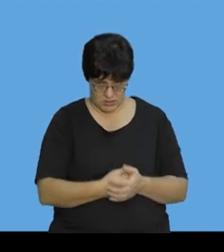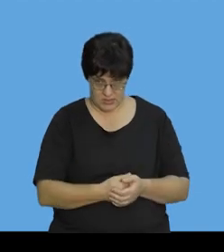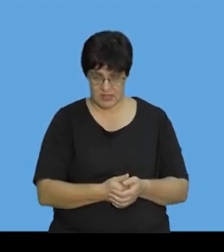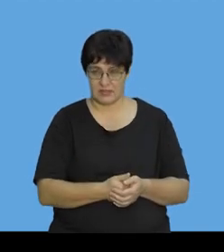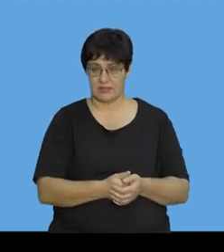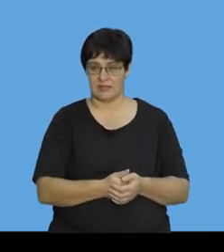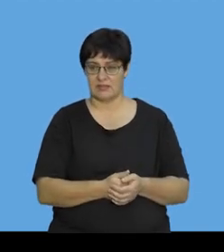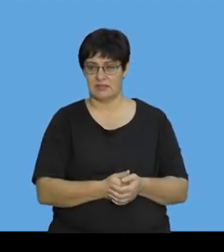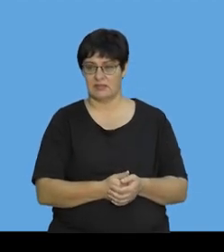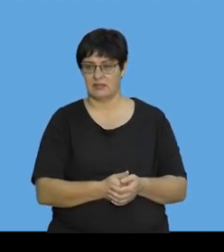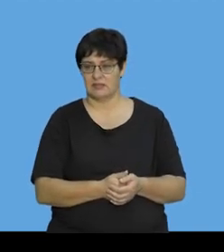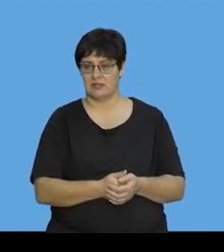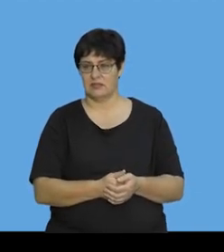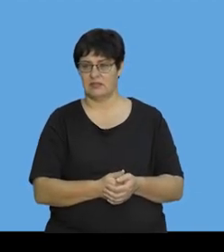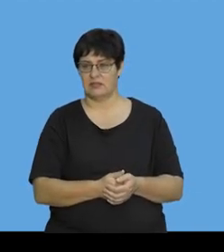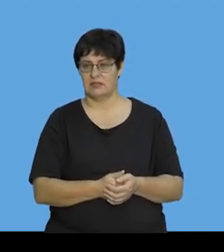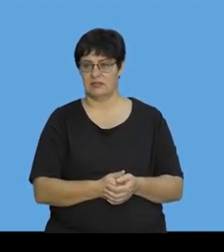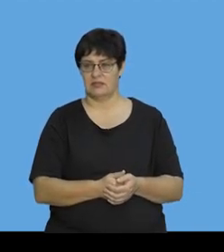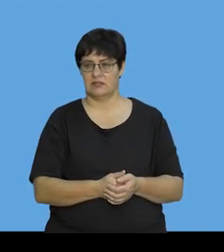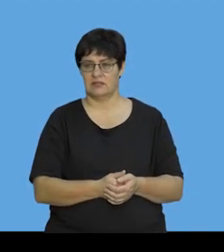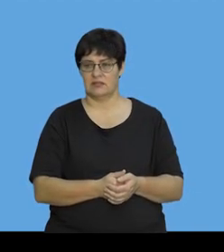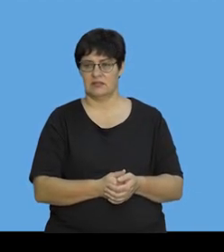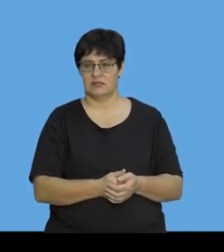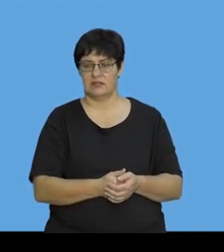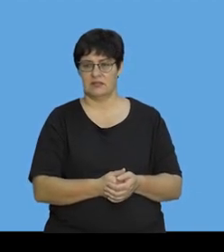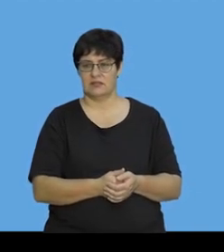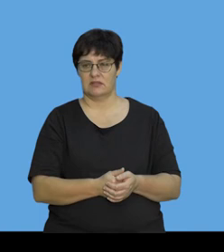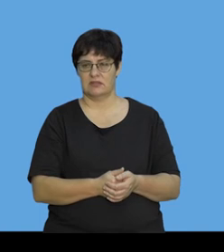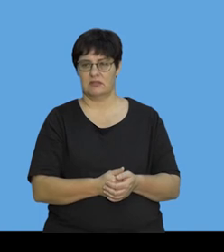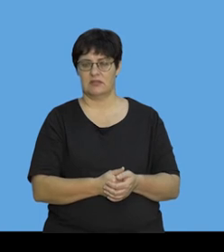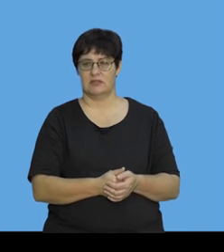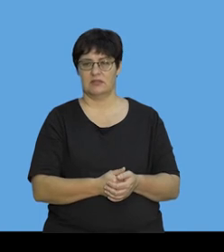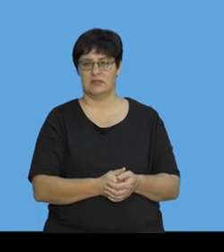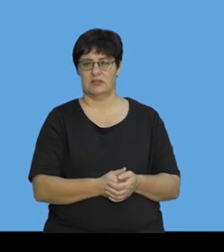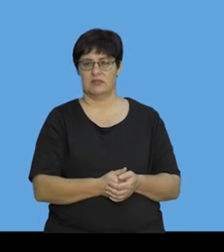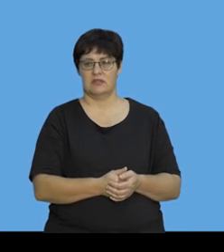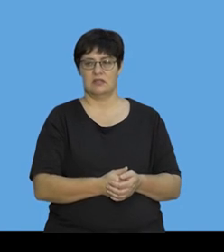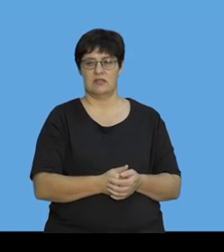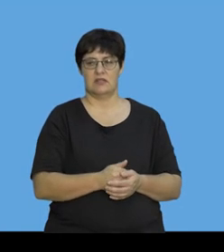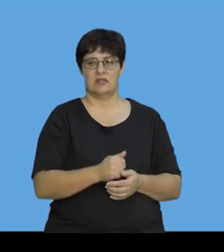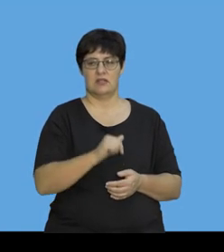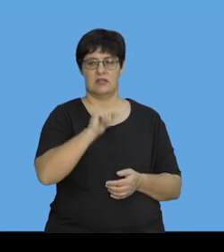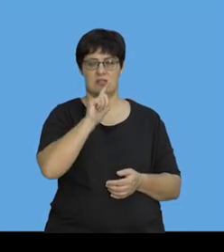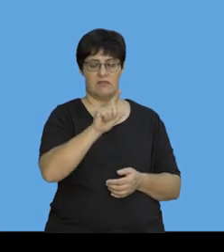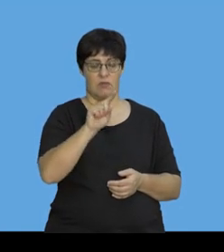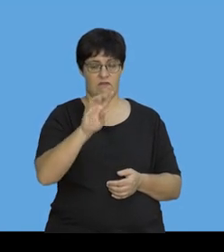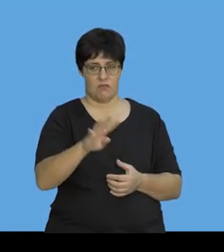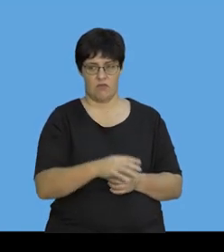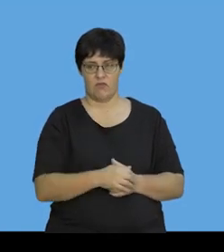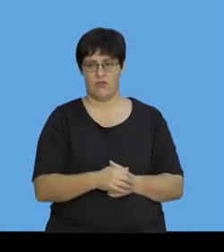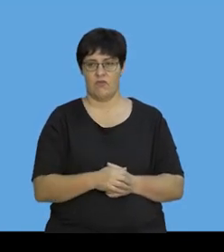Apparently, I can't write numbers. All right, 7, oopsie, again. There we go,